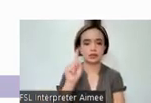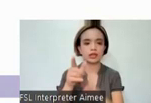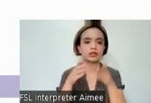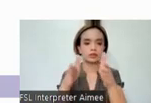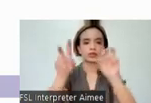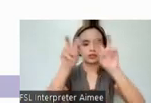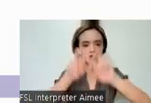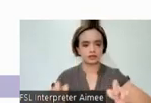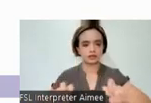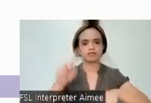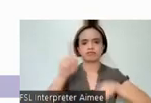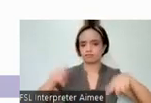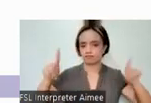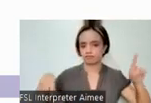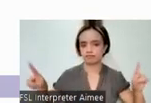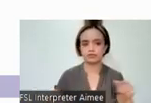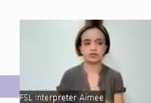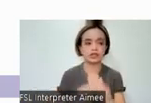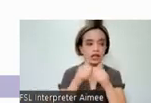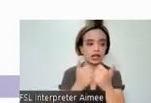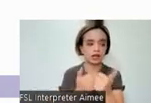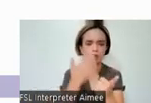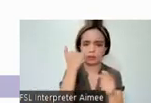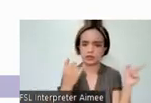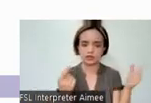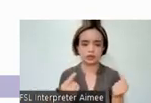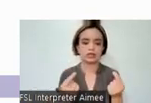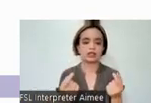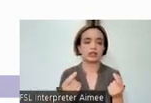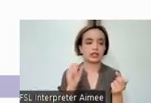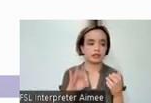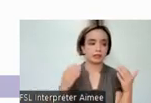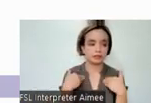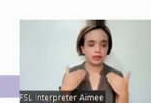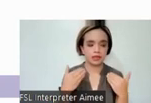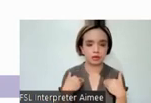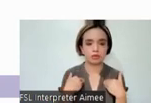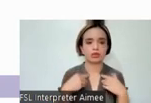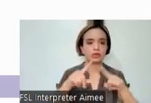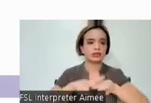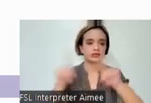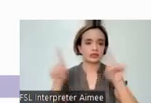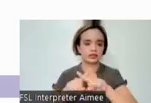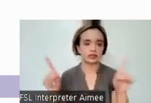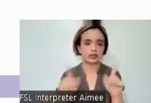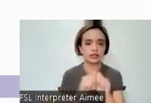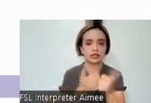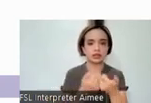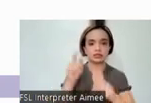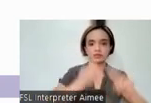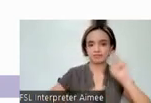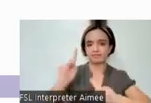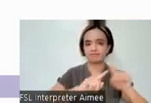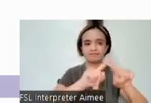of variance. This was done in order to examine whether there were any significant differences in the performances of the